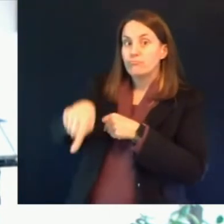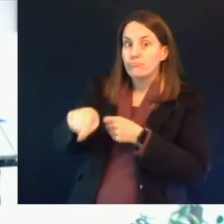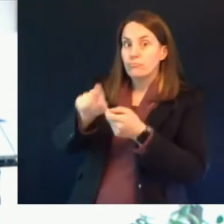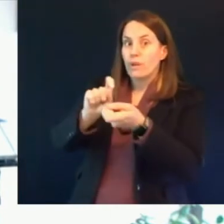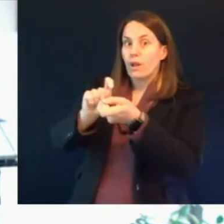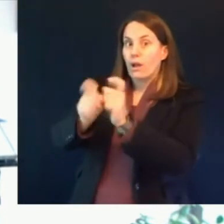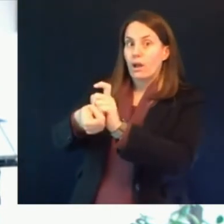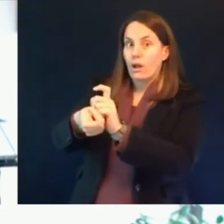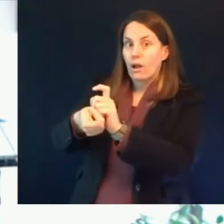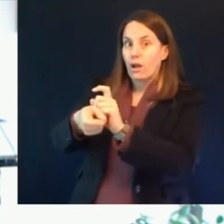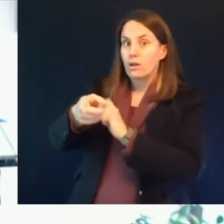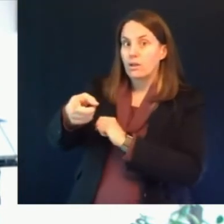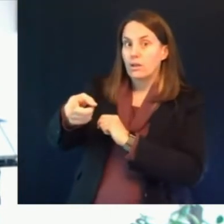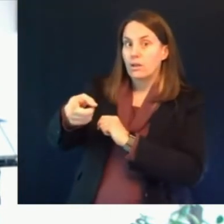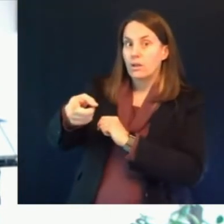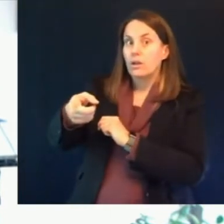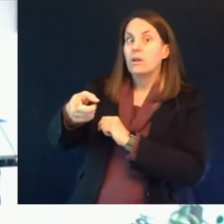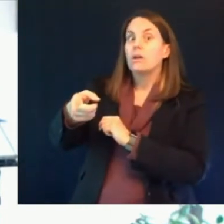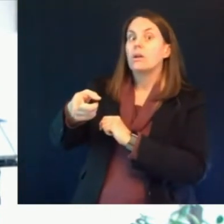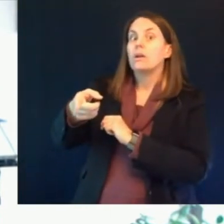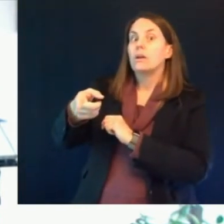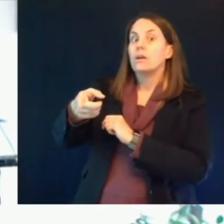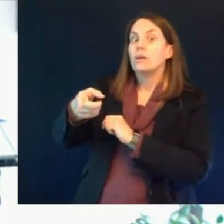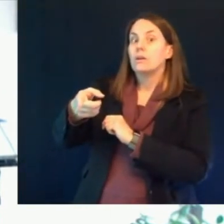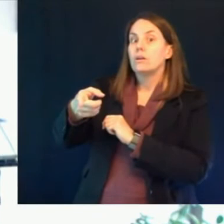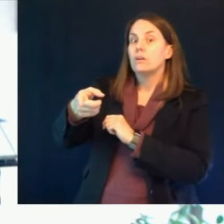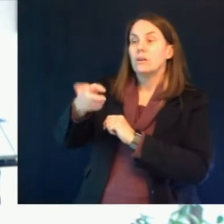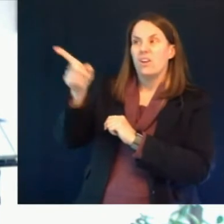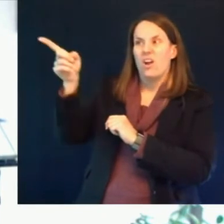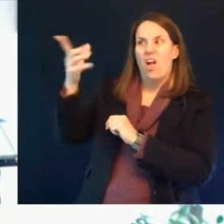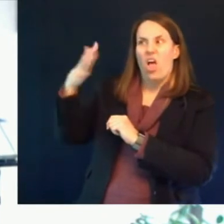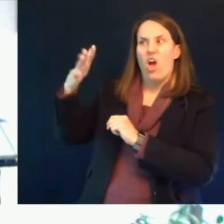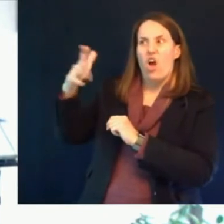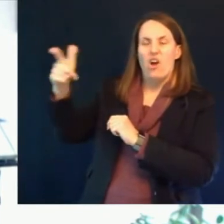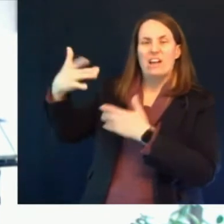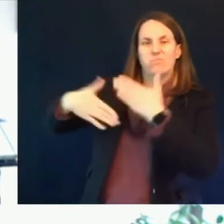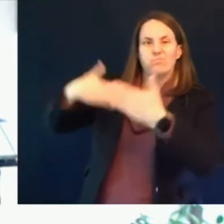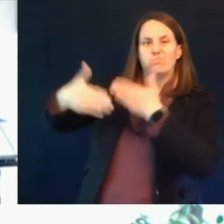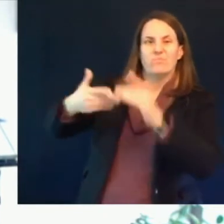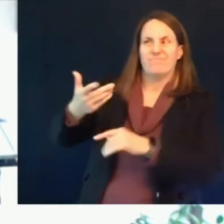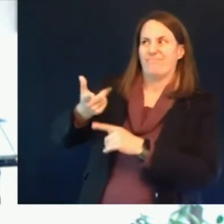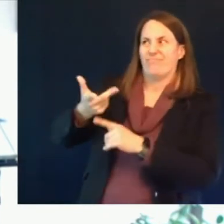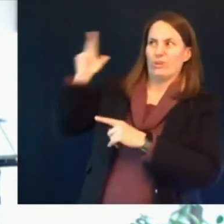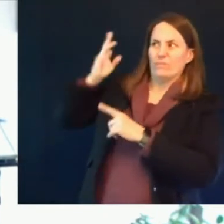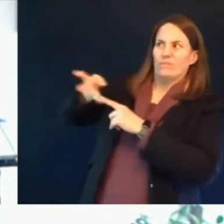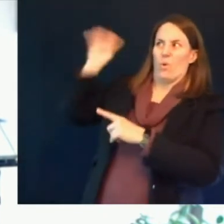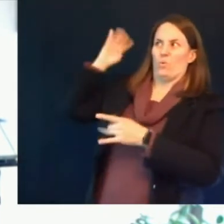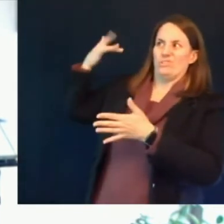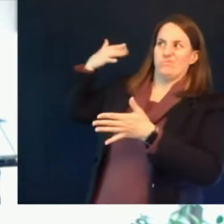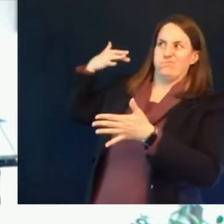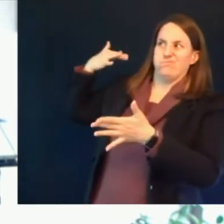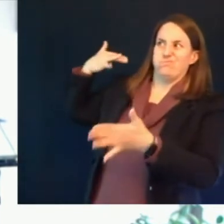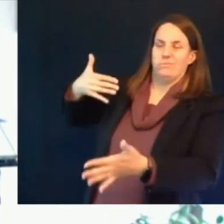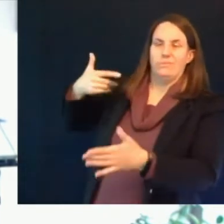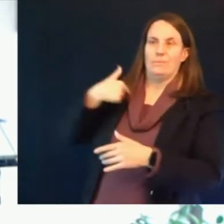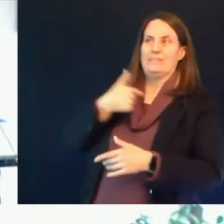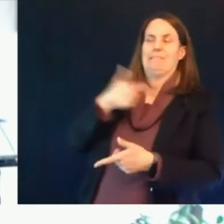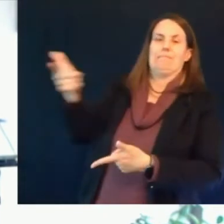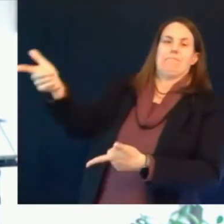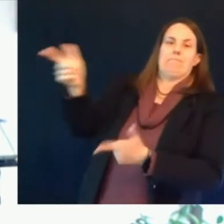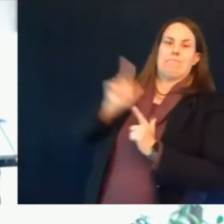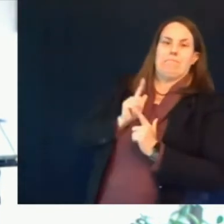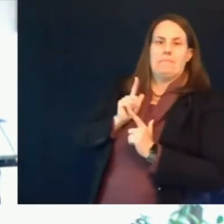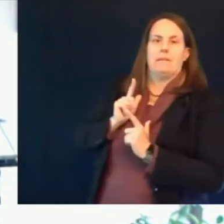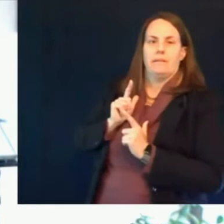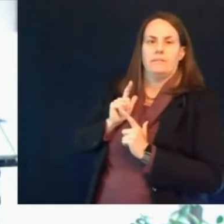terms of the proportion that were the more highly transmissible variant so now that the proportion of